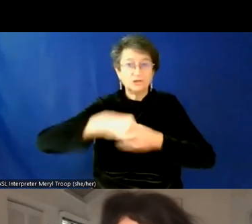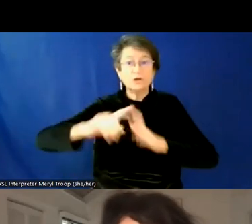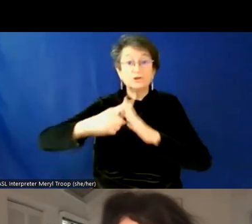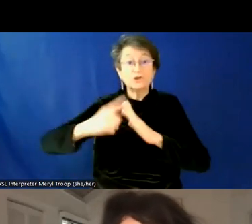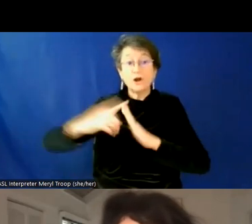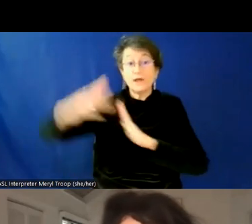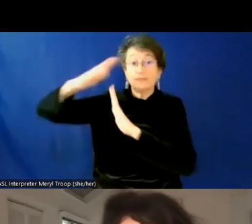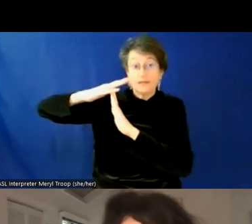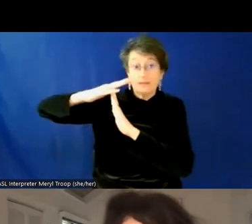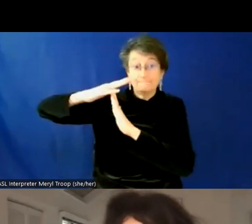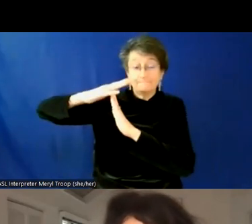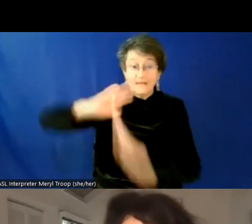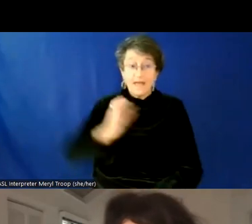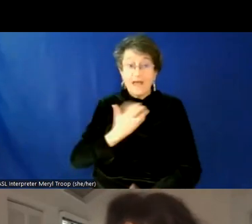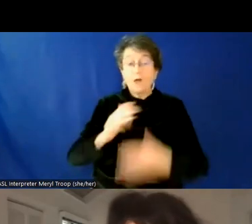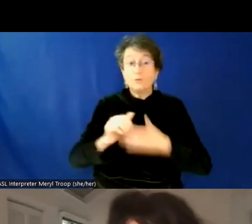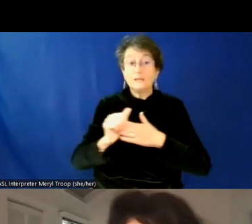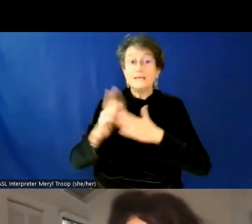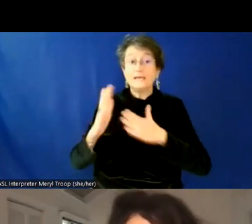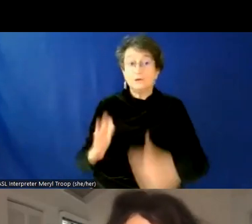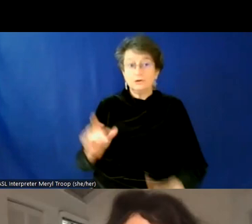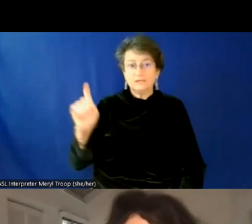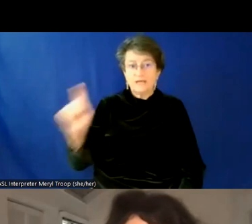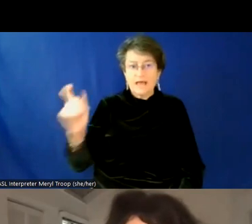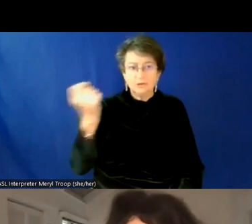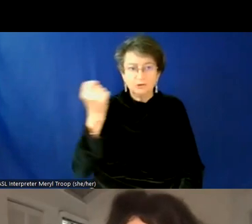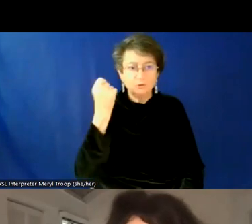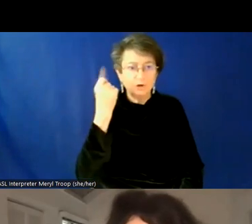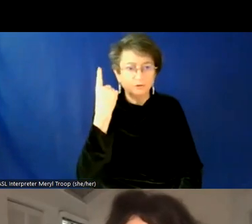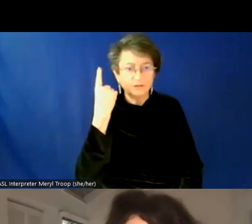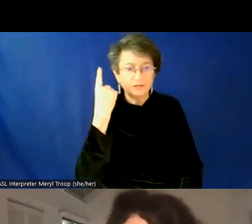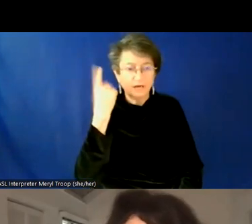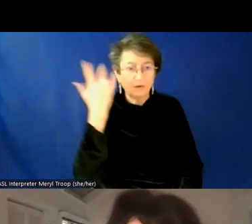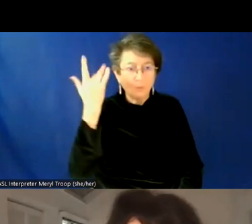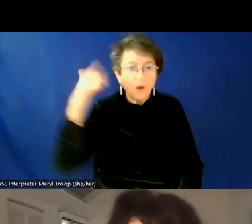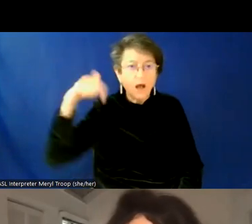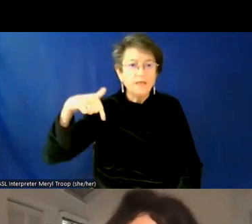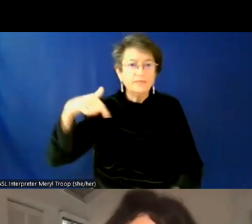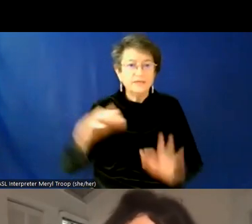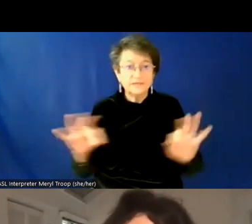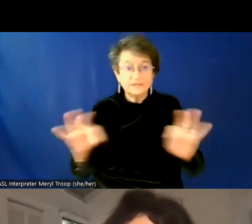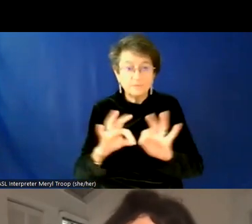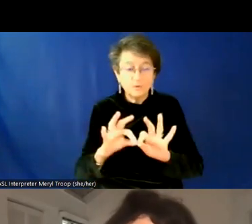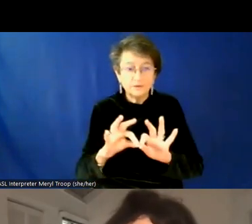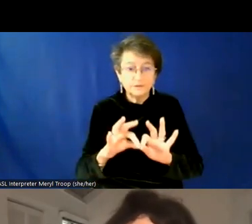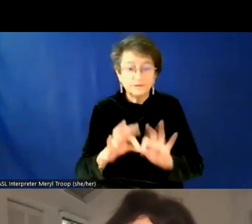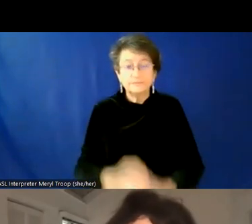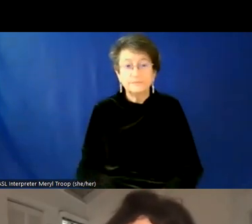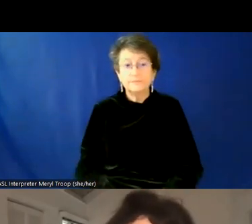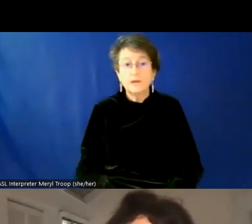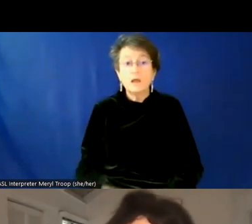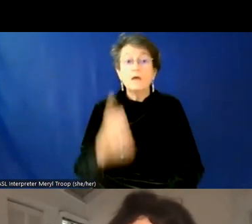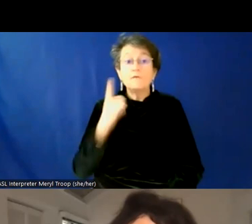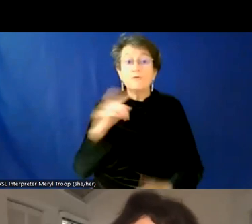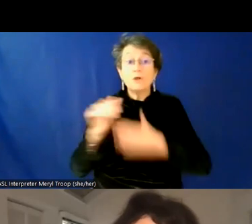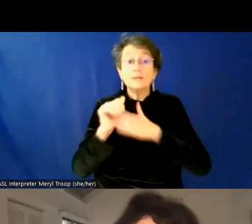our leaders to understand, um, the importance of this and the why, and for them to demonstrate